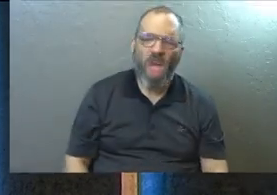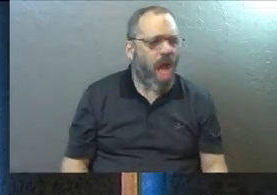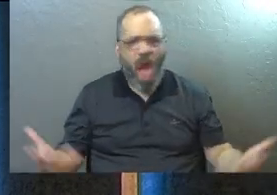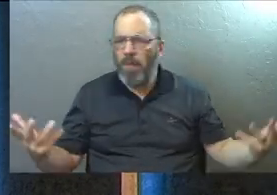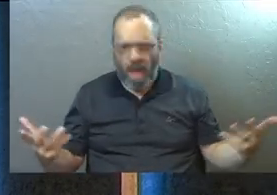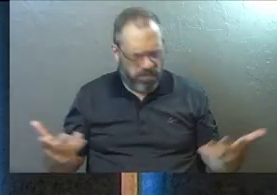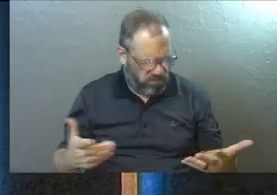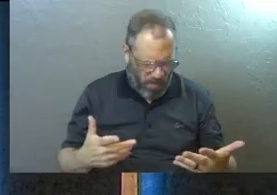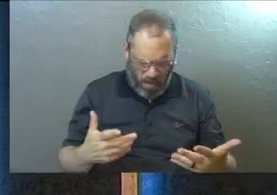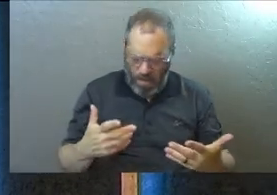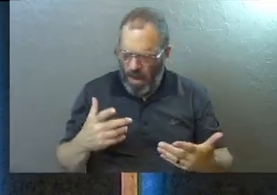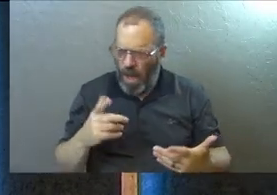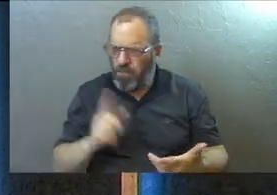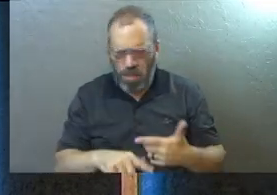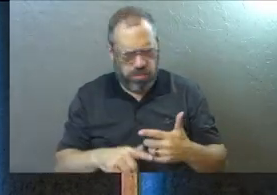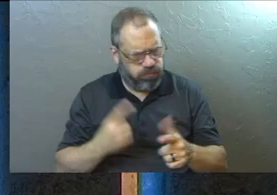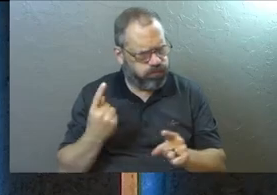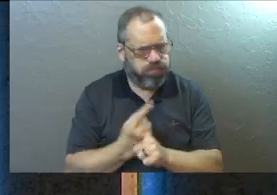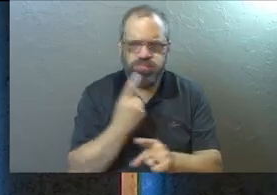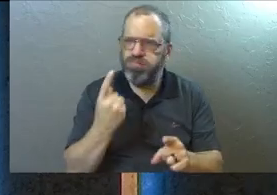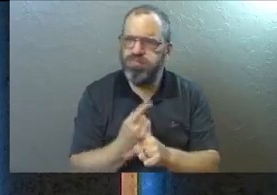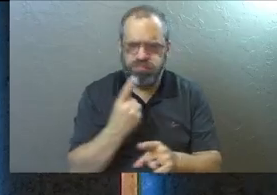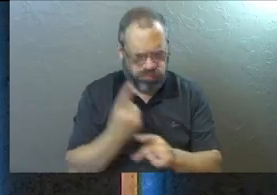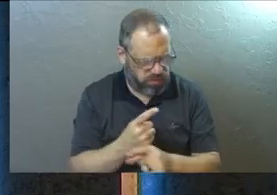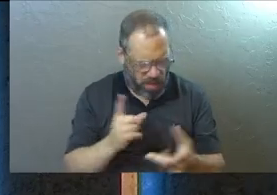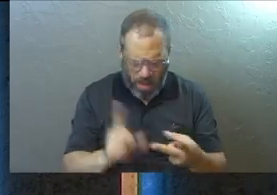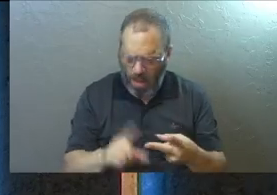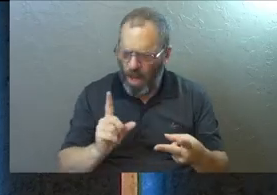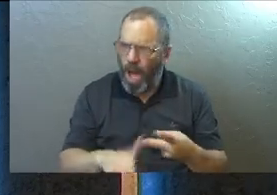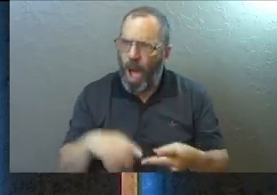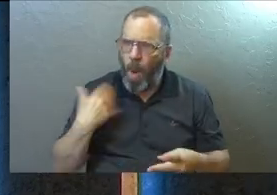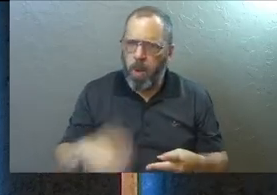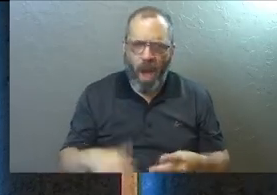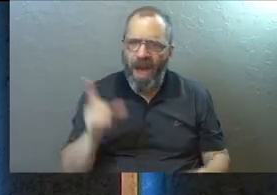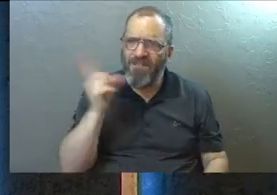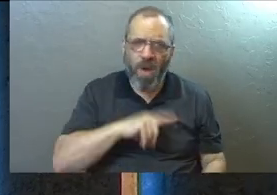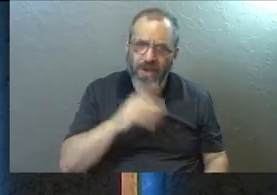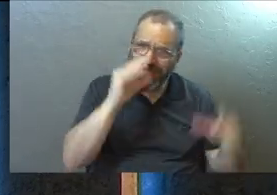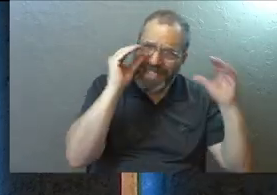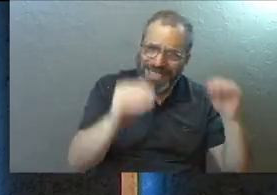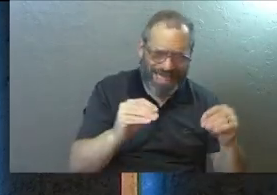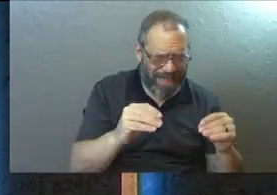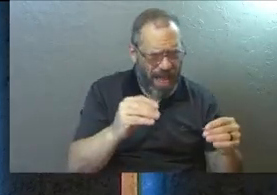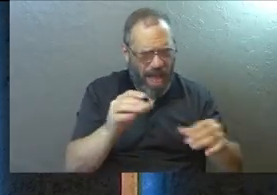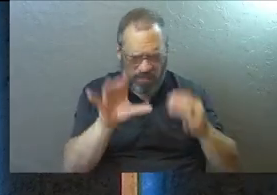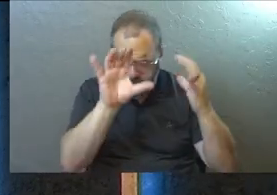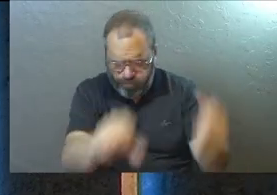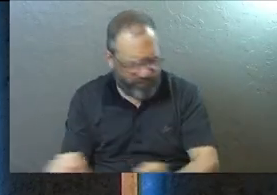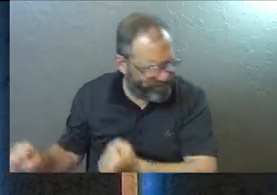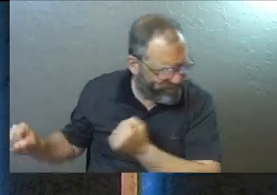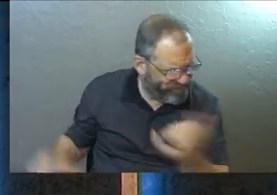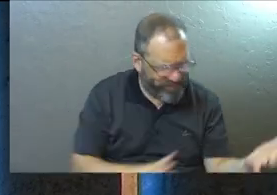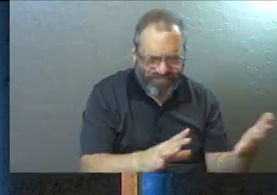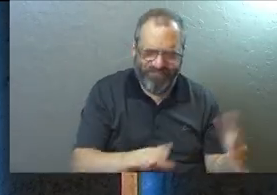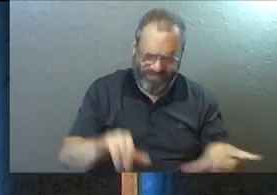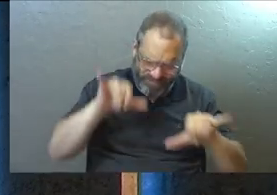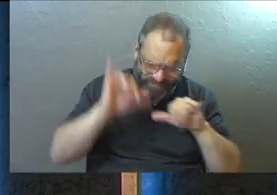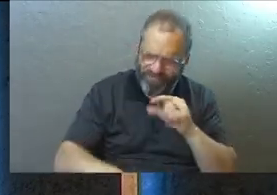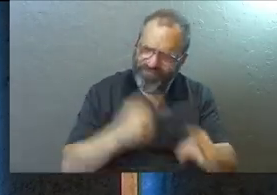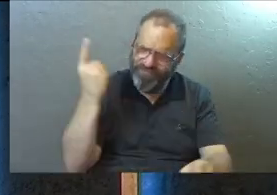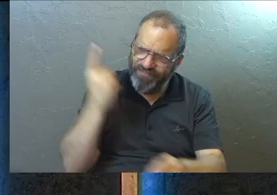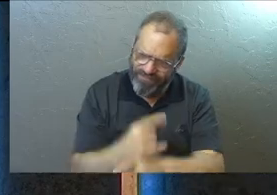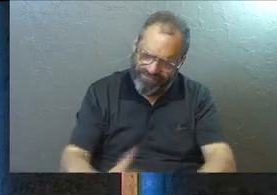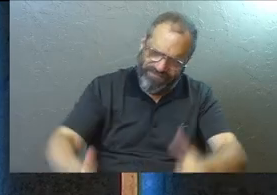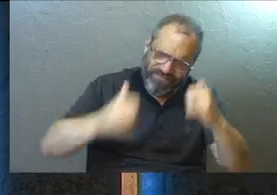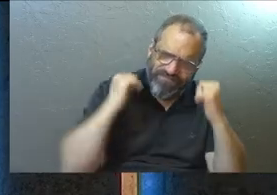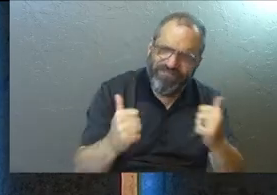He's like, not only that, but you've been faithful. And not only that, but there's been false teaching and other things. And you guys have, have stood for the right.